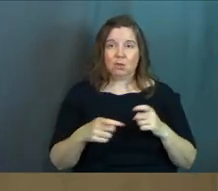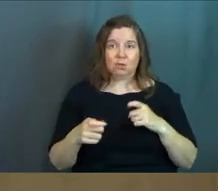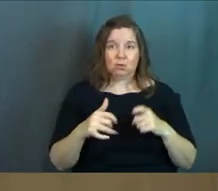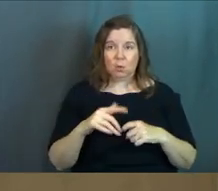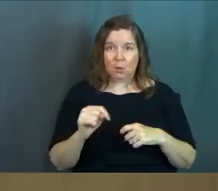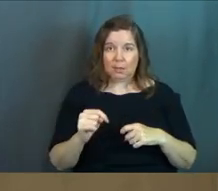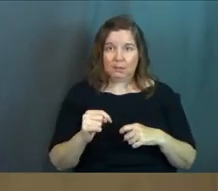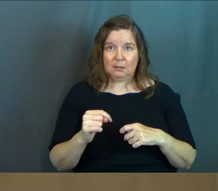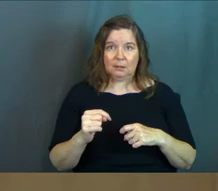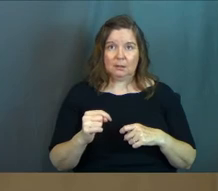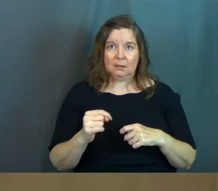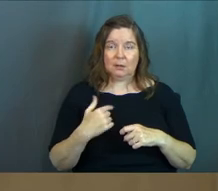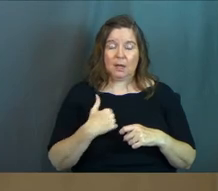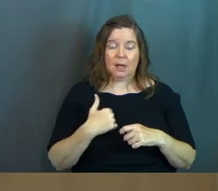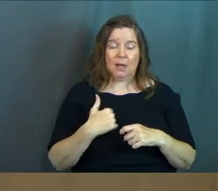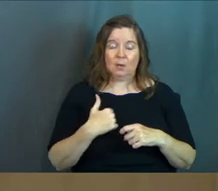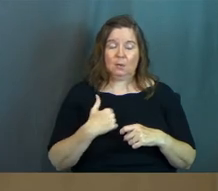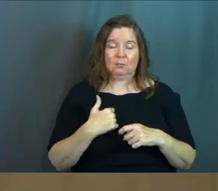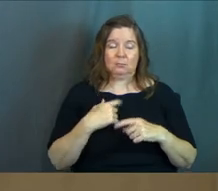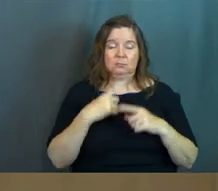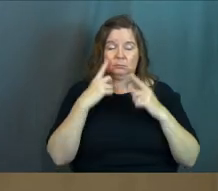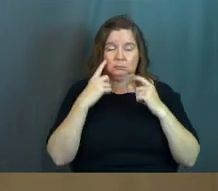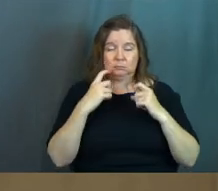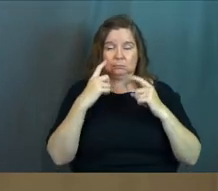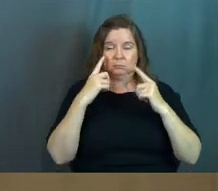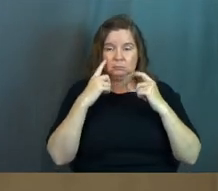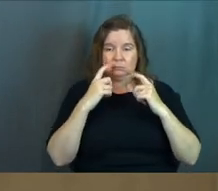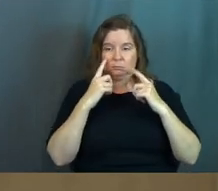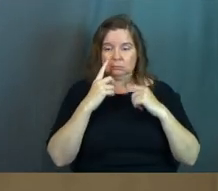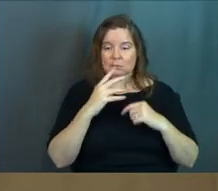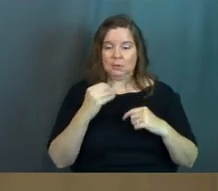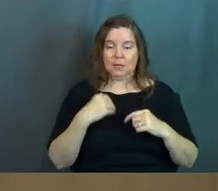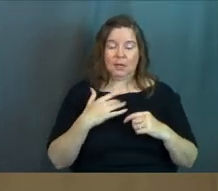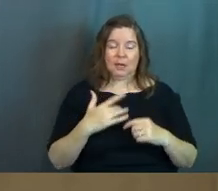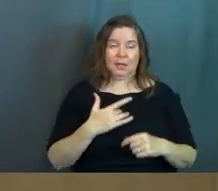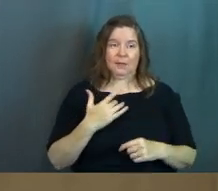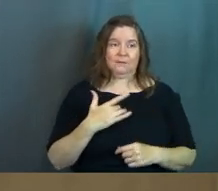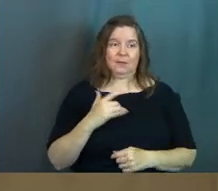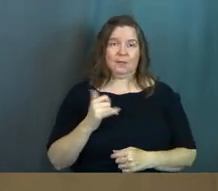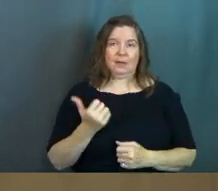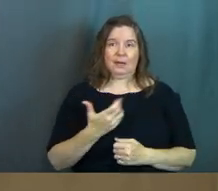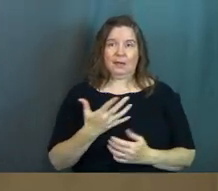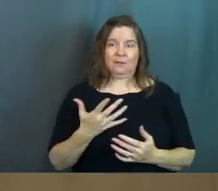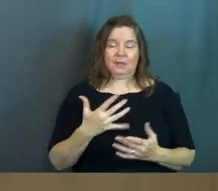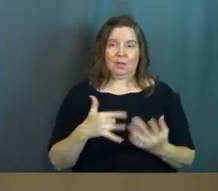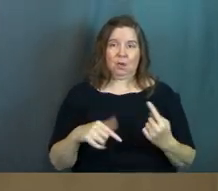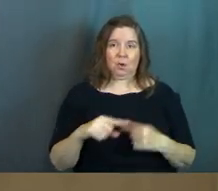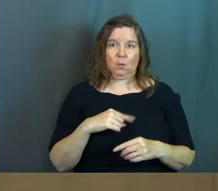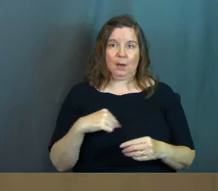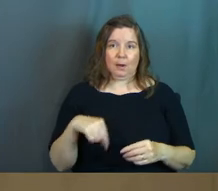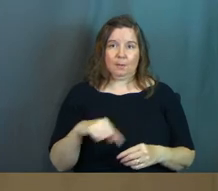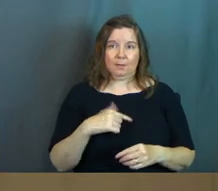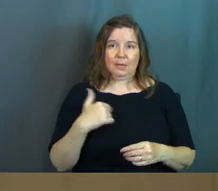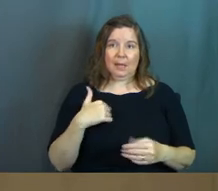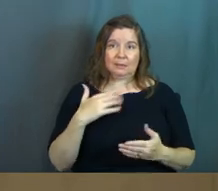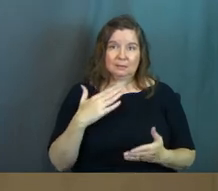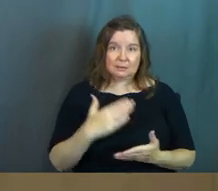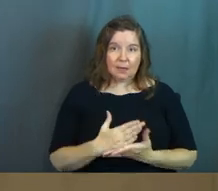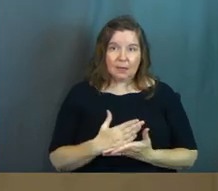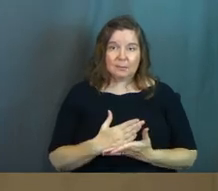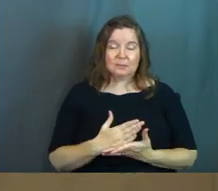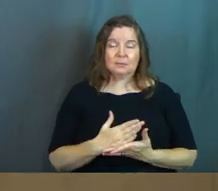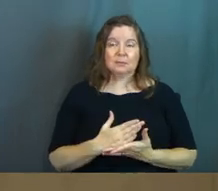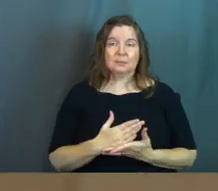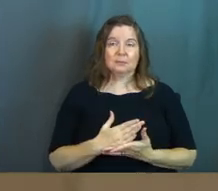control it. I was just bawling my eyes out. And it felt that everything around me had stopped.